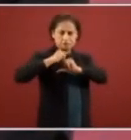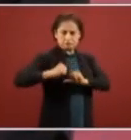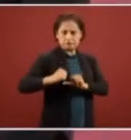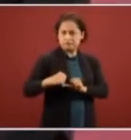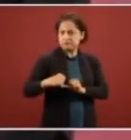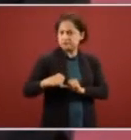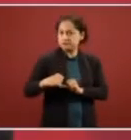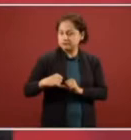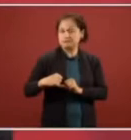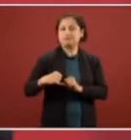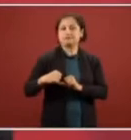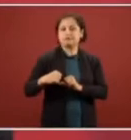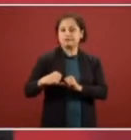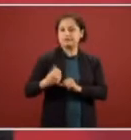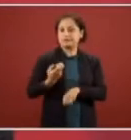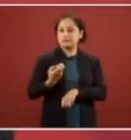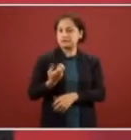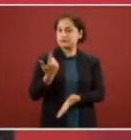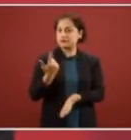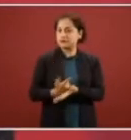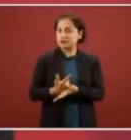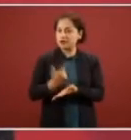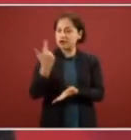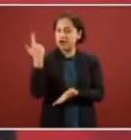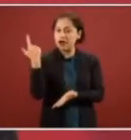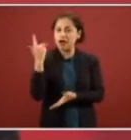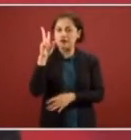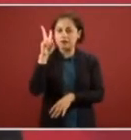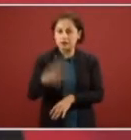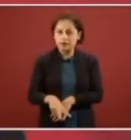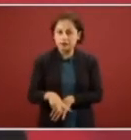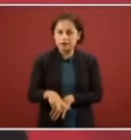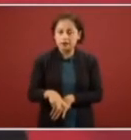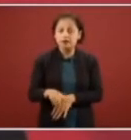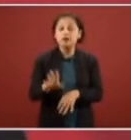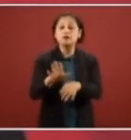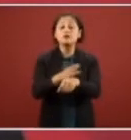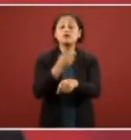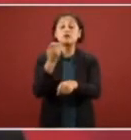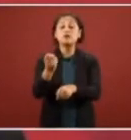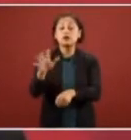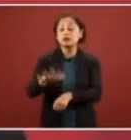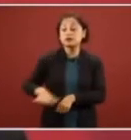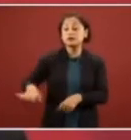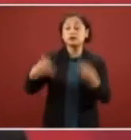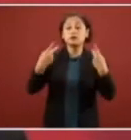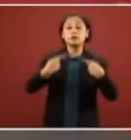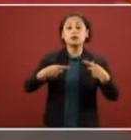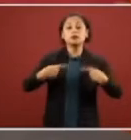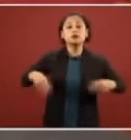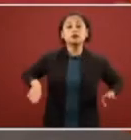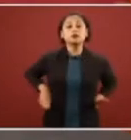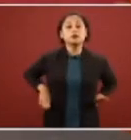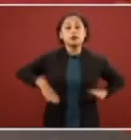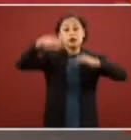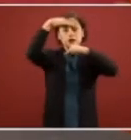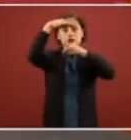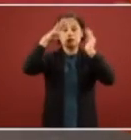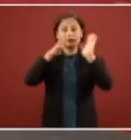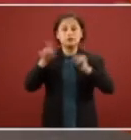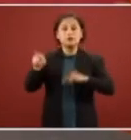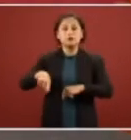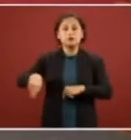los conservadores tienen que ir entendiendo que esto ya cambió and the conservatives have to understand that this has now